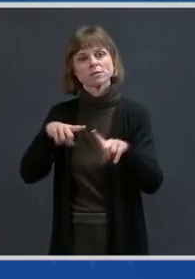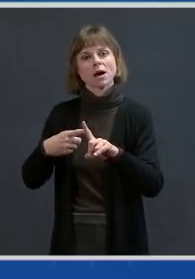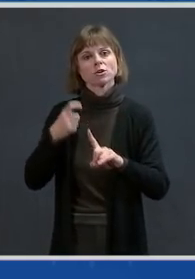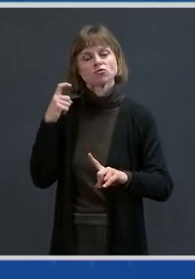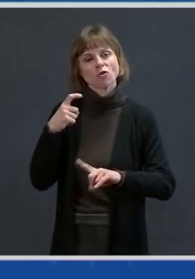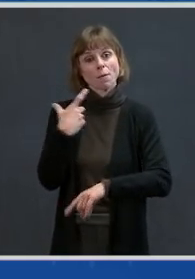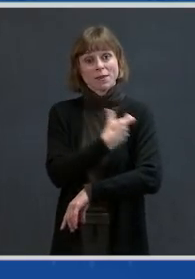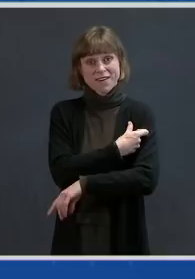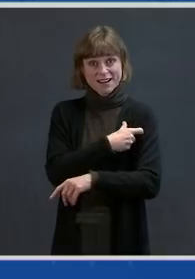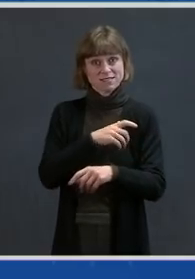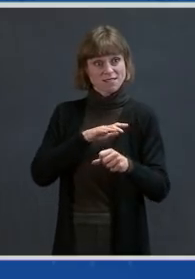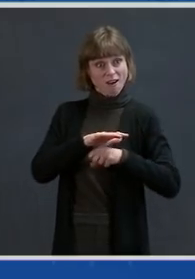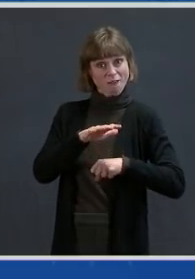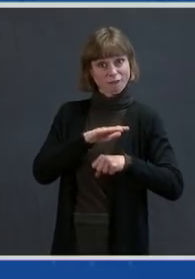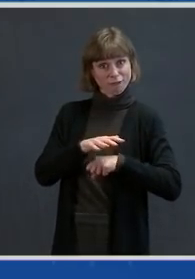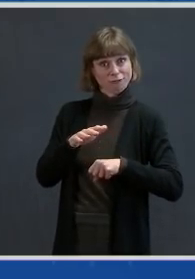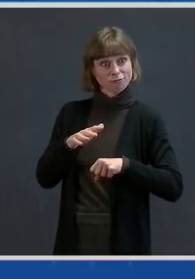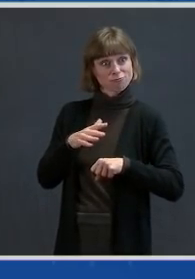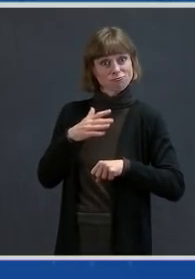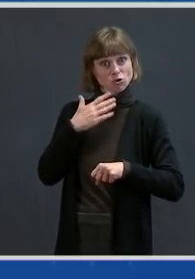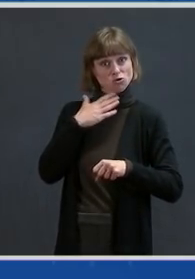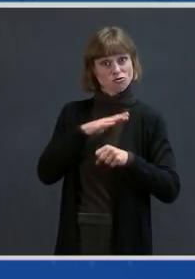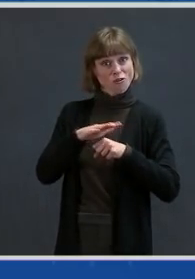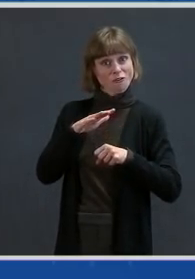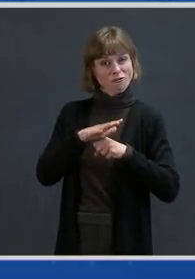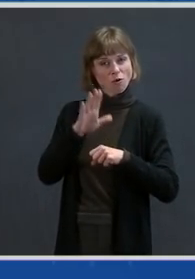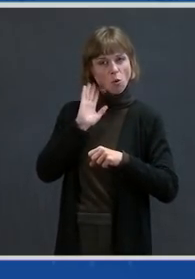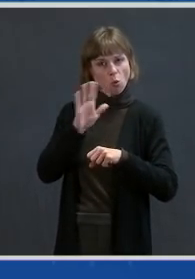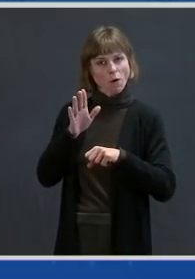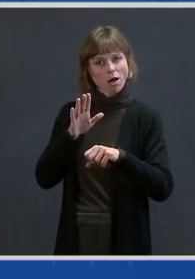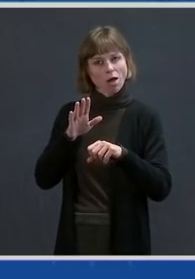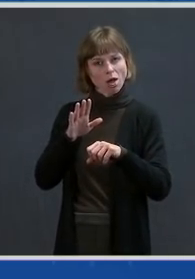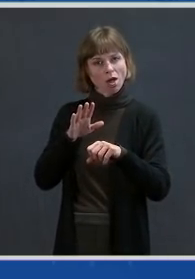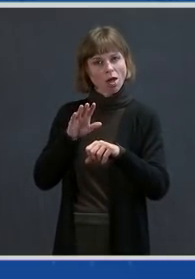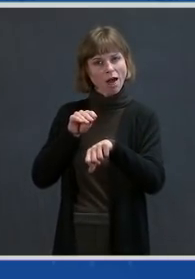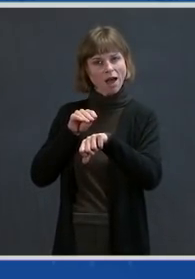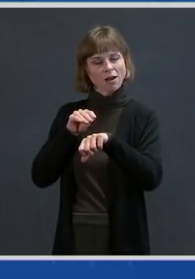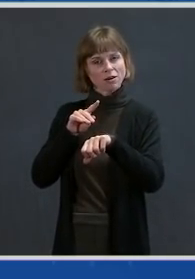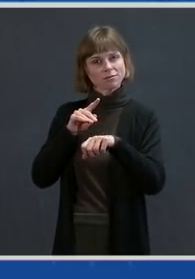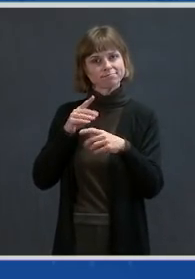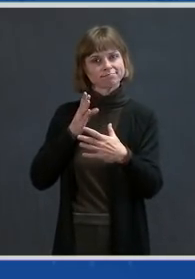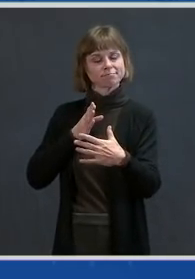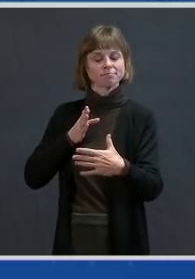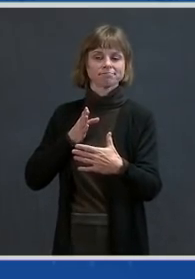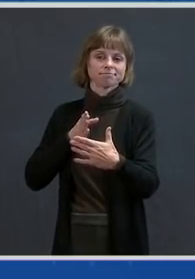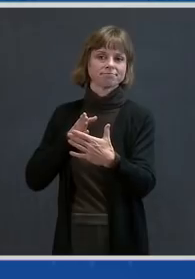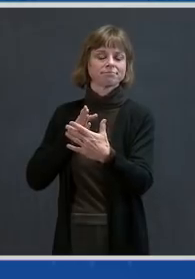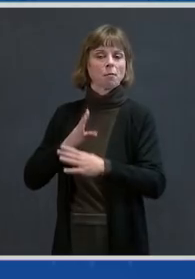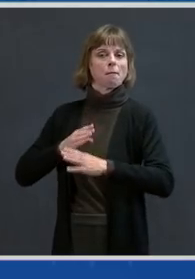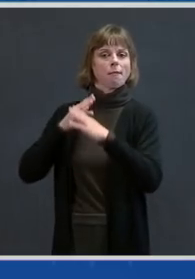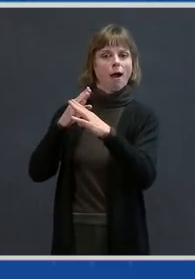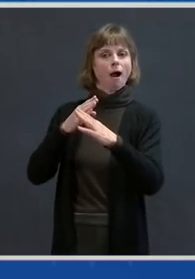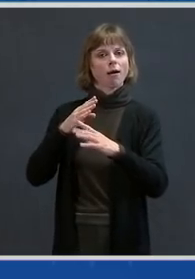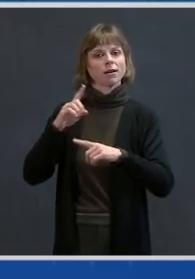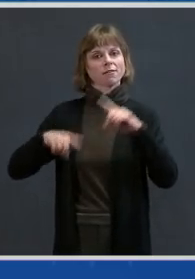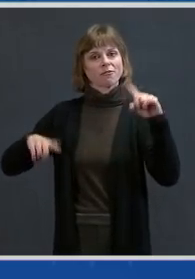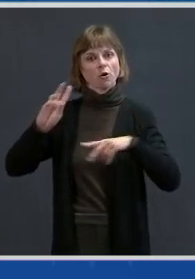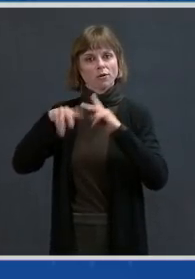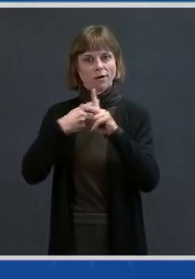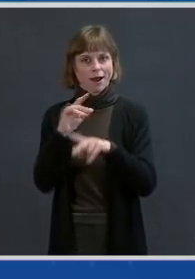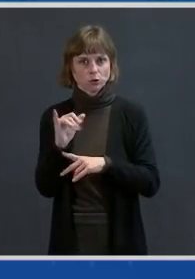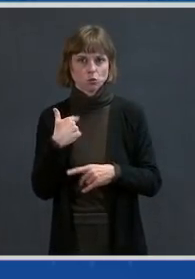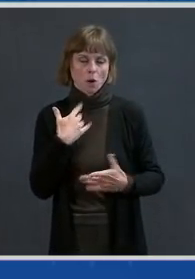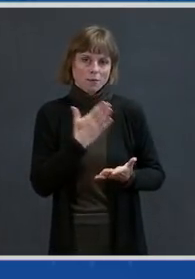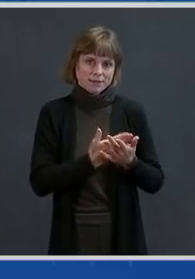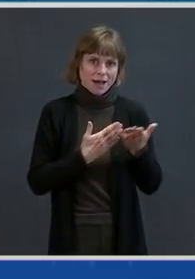in question that would have an effect on the variant. So let me stop there and hand it back to Andy. Thank you.